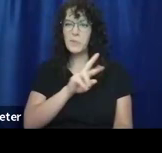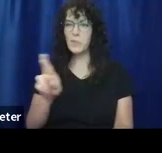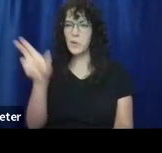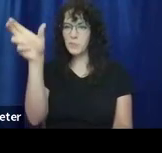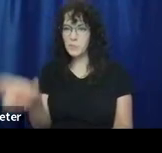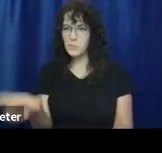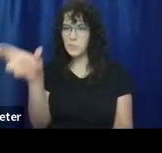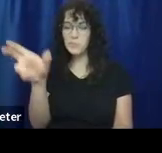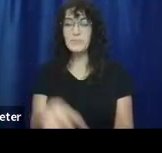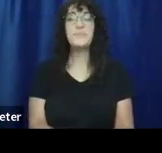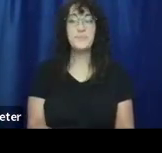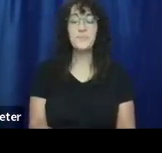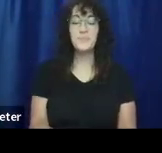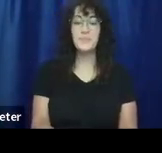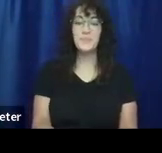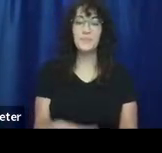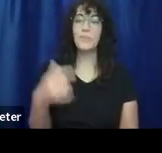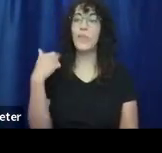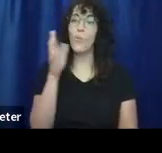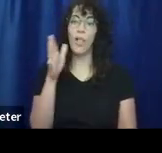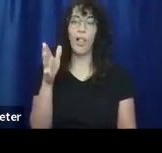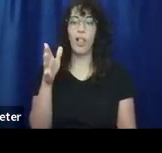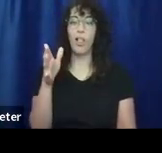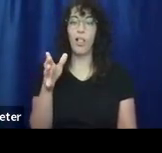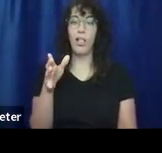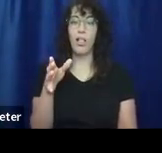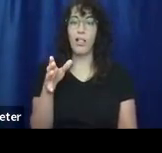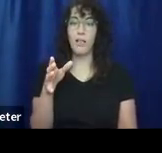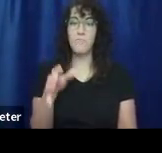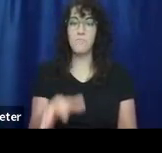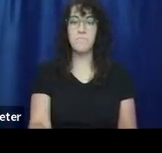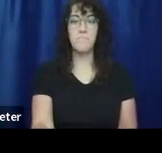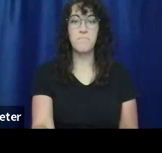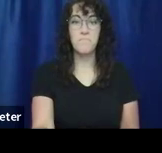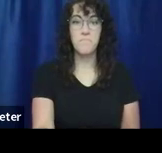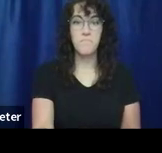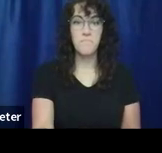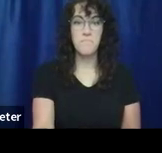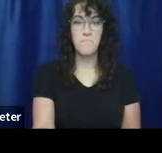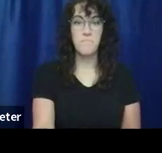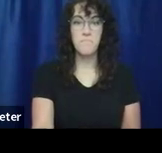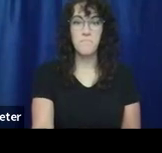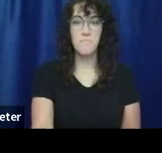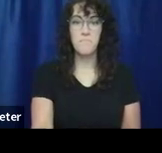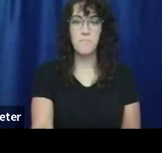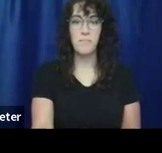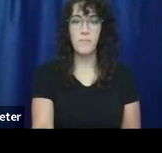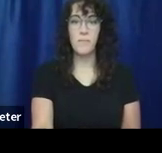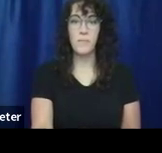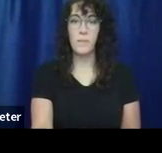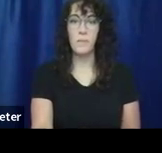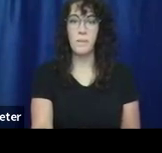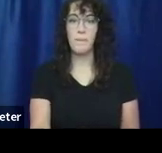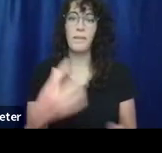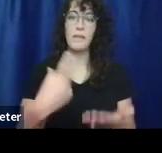We are going to go through really what's more designed to be a conversation and resource sharing from